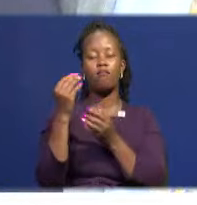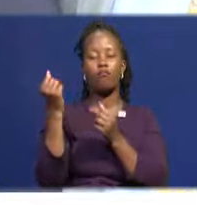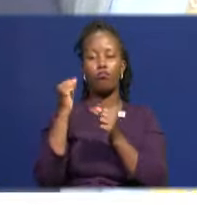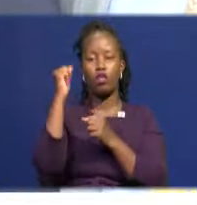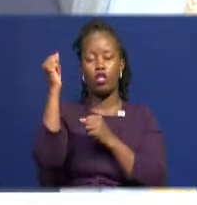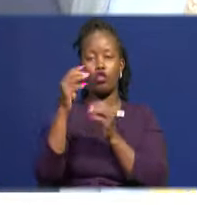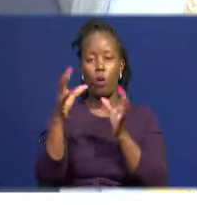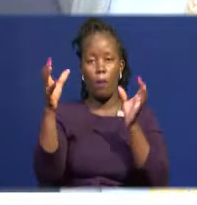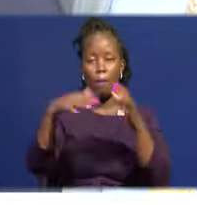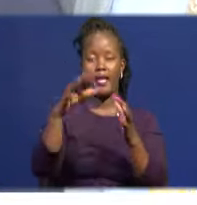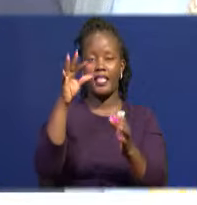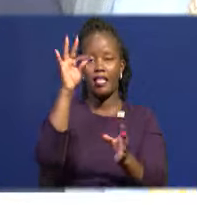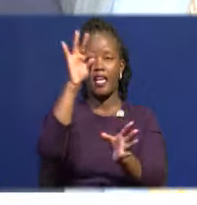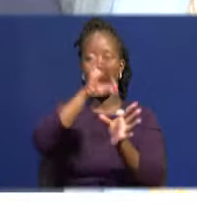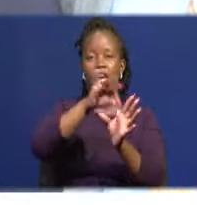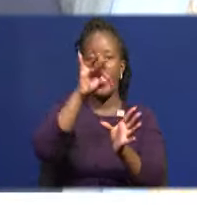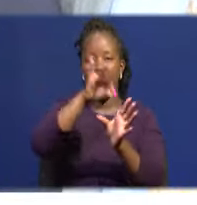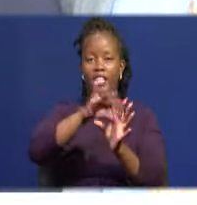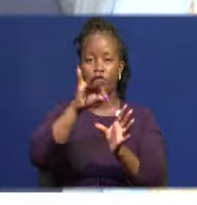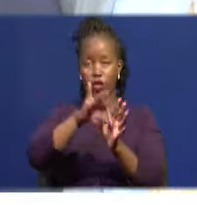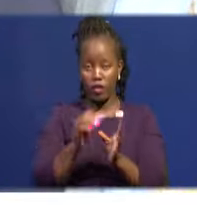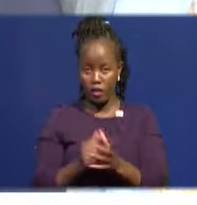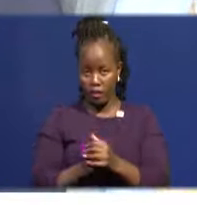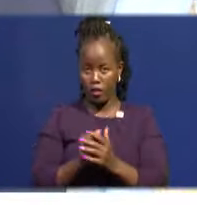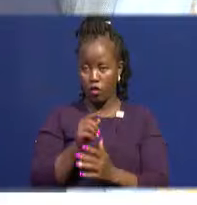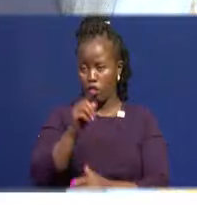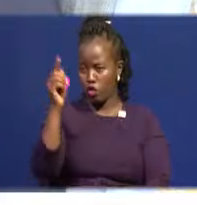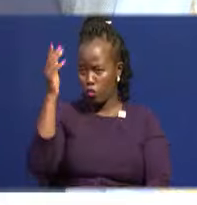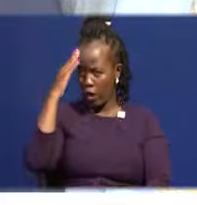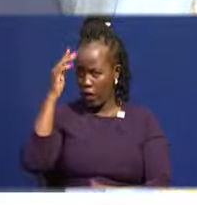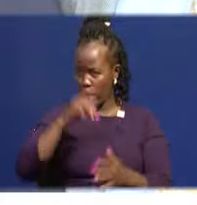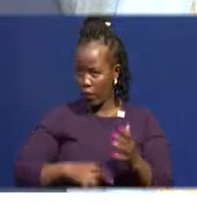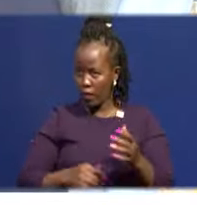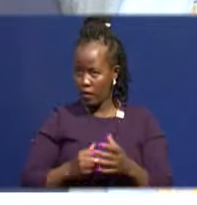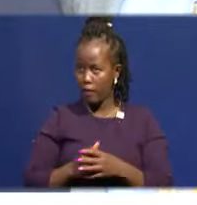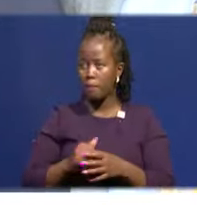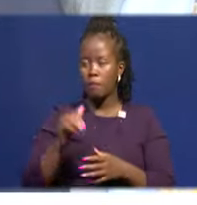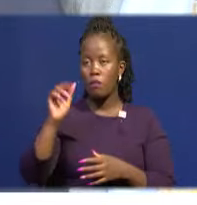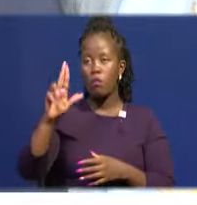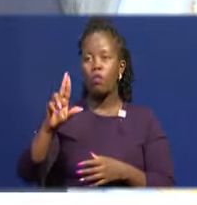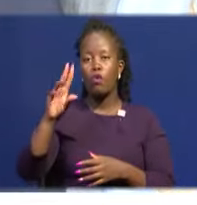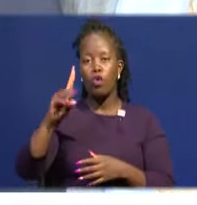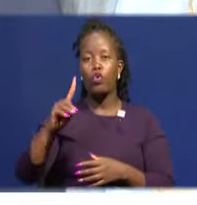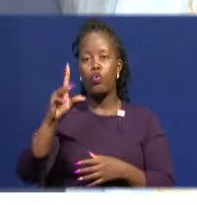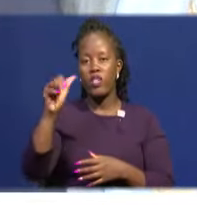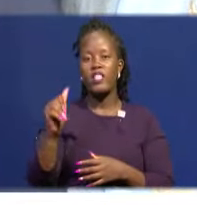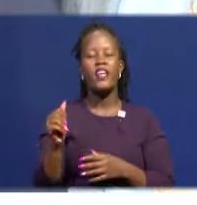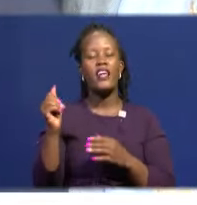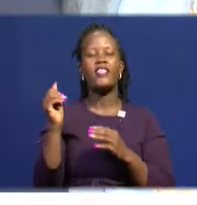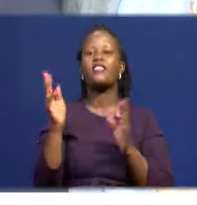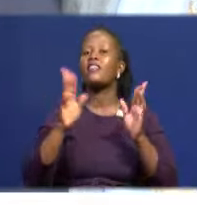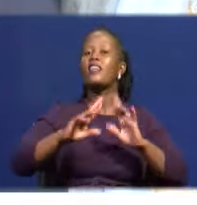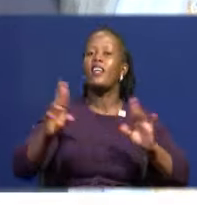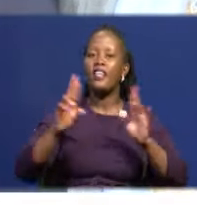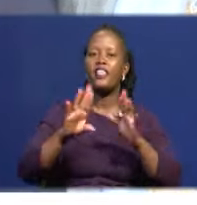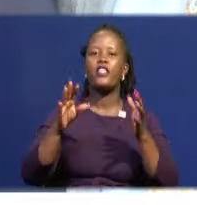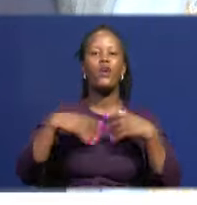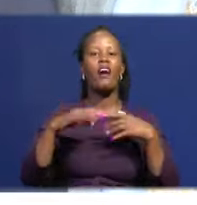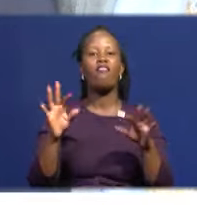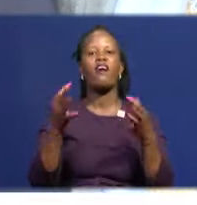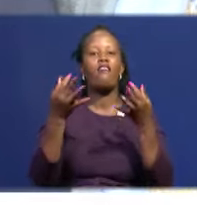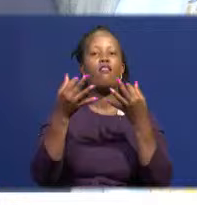of the party organs. As you are aware, the UDA is determined to conduct a free and fair grassroots